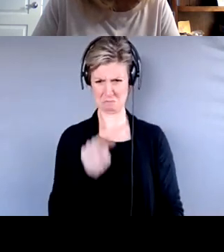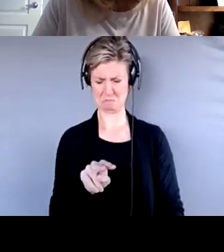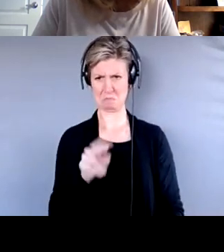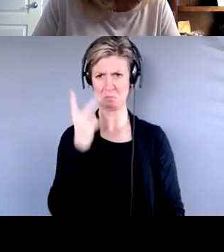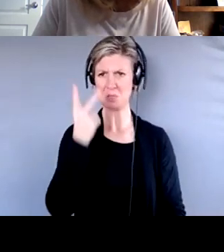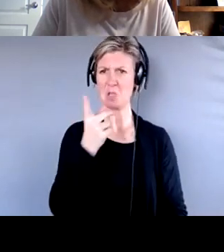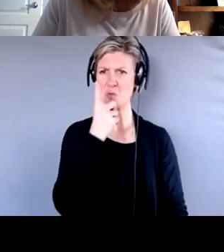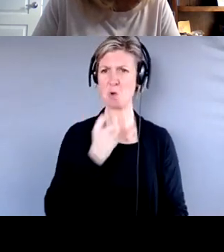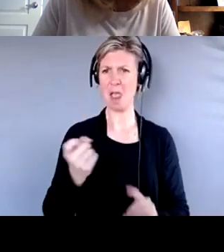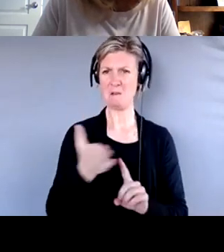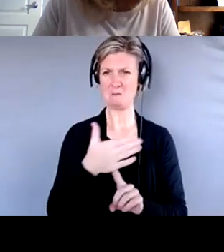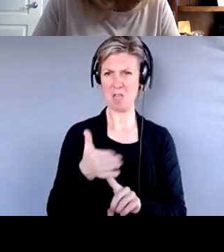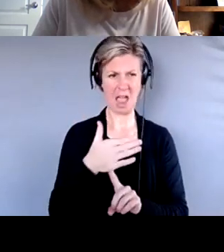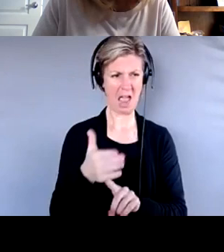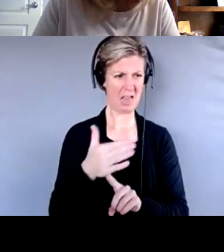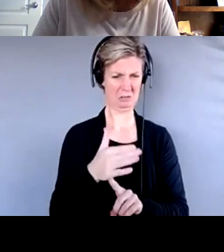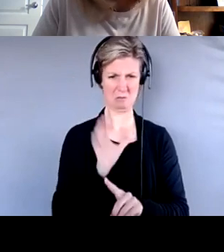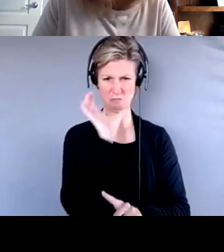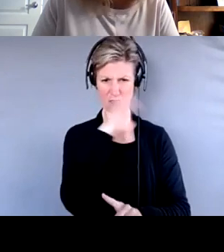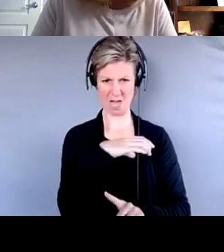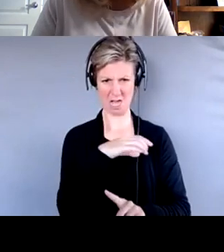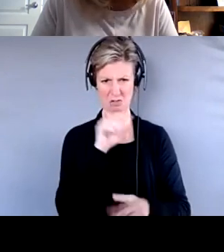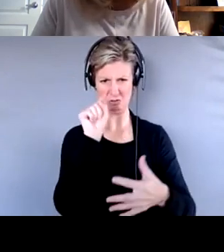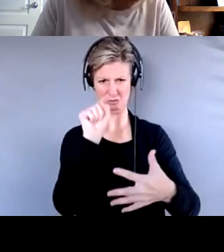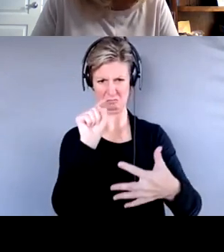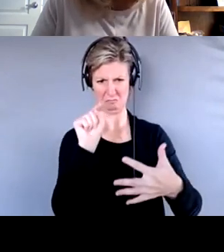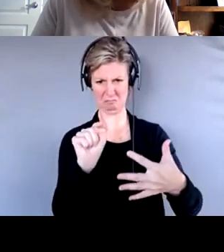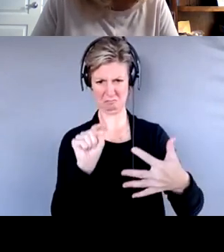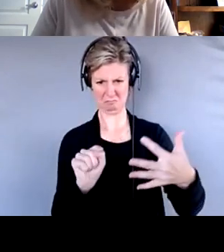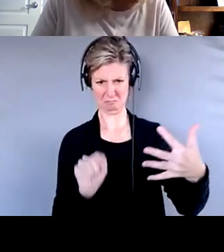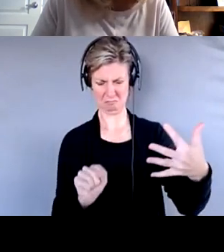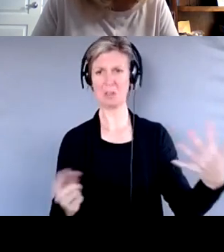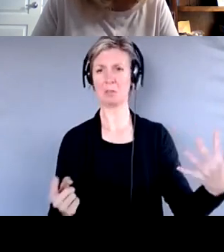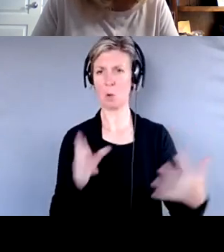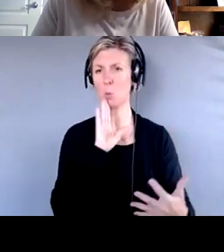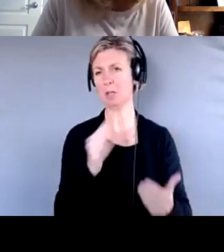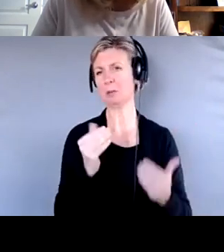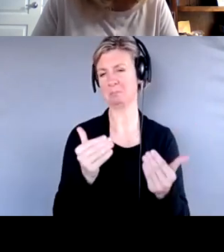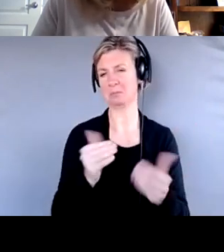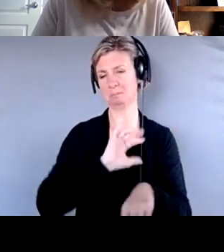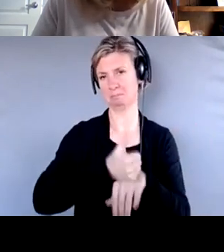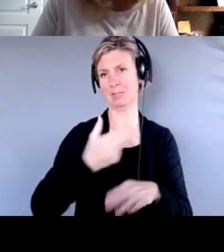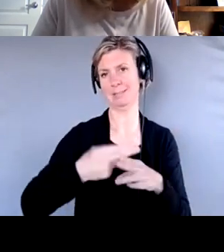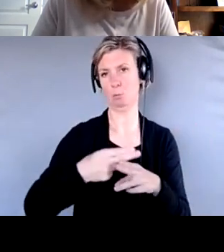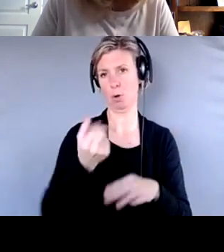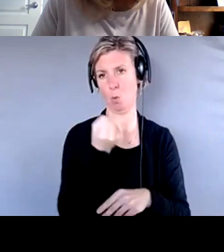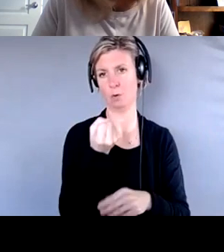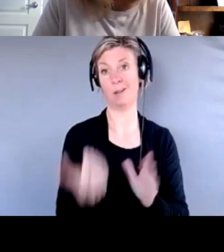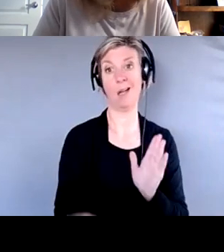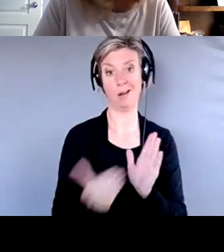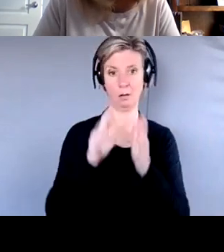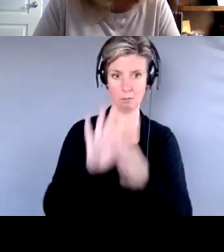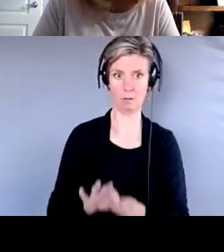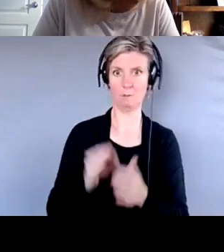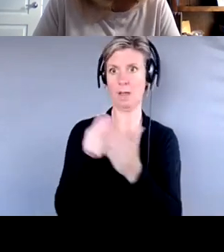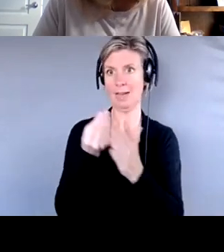once this money leaves the account, it's, it's going not going to be used and, you know, it's because of financial exploitation or because of a